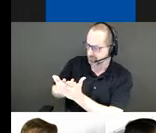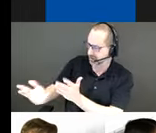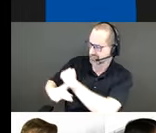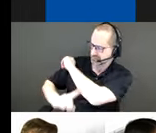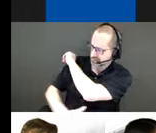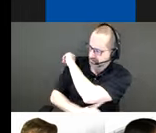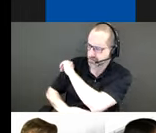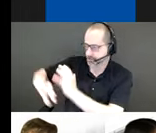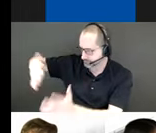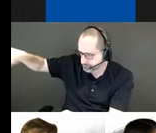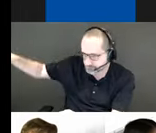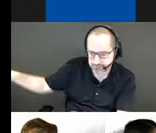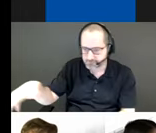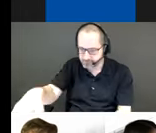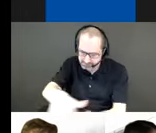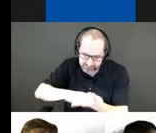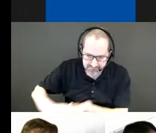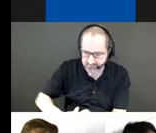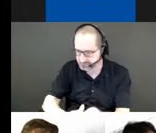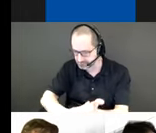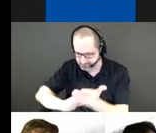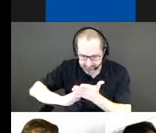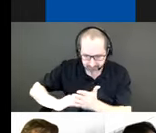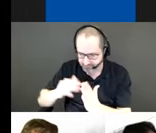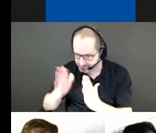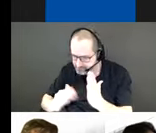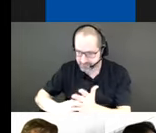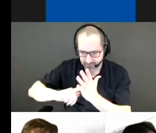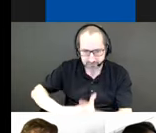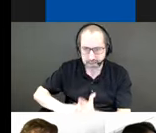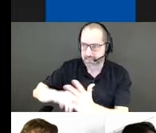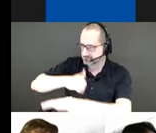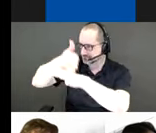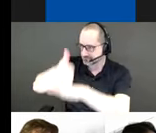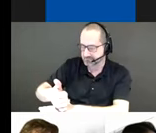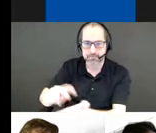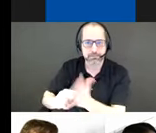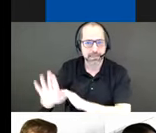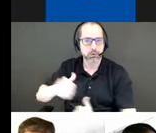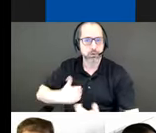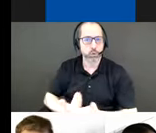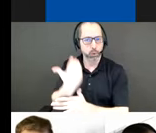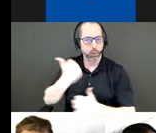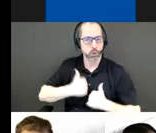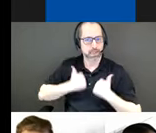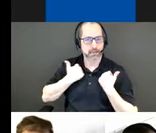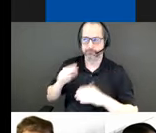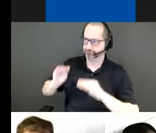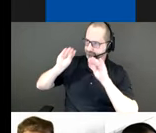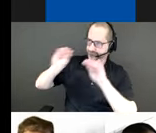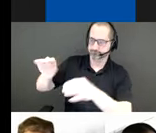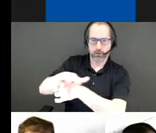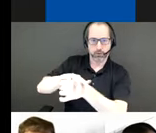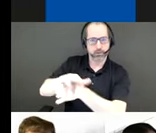Once our pilot project is completed, we would look to extend the life of the tires by installing them locally in the form of